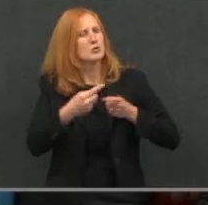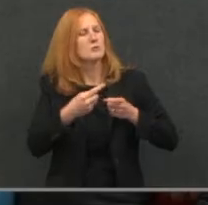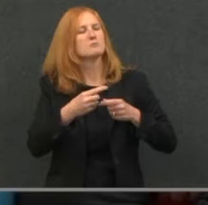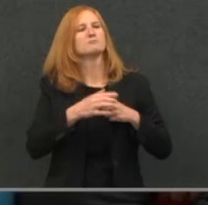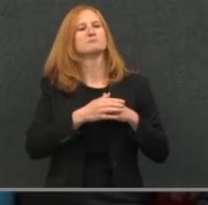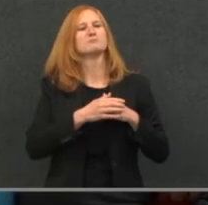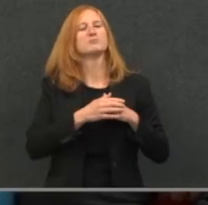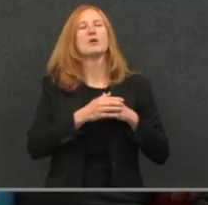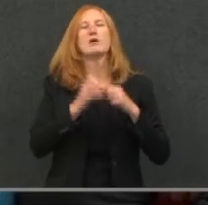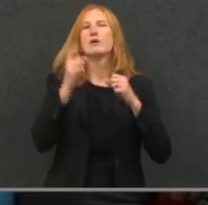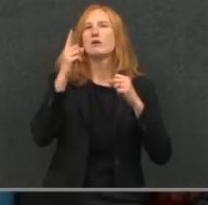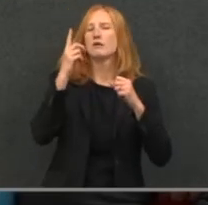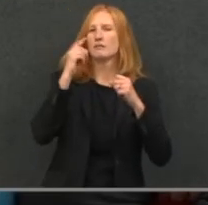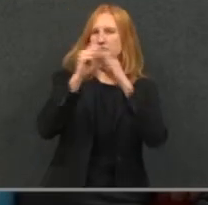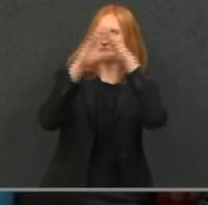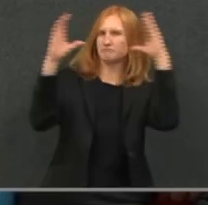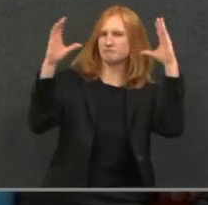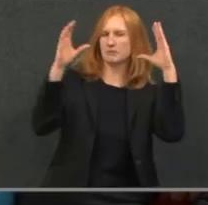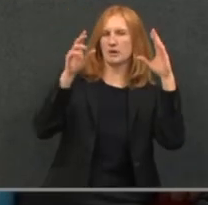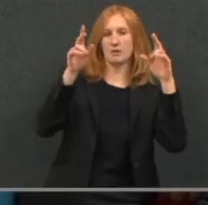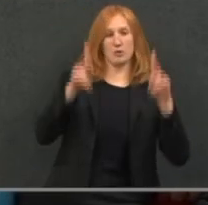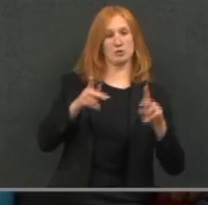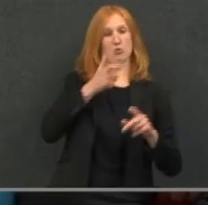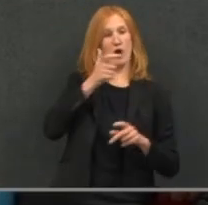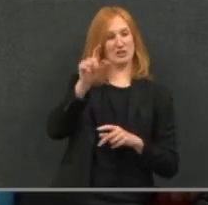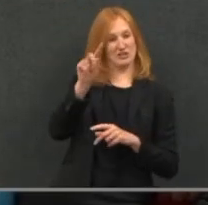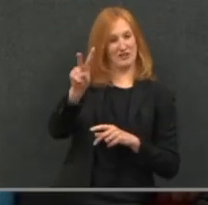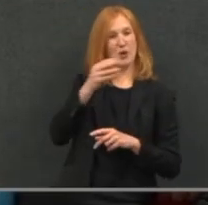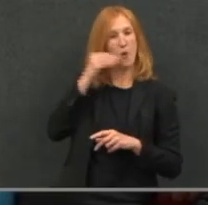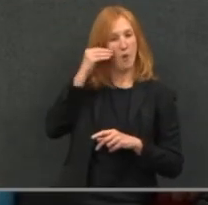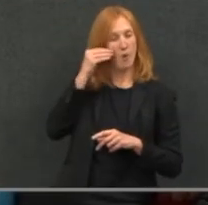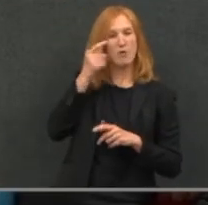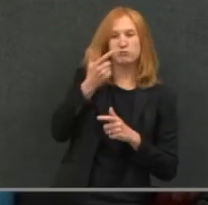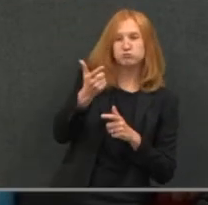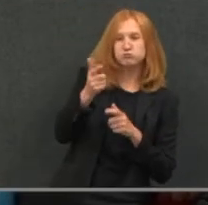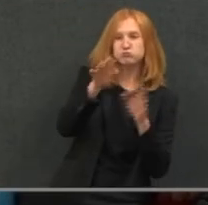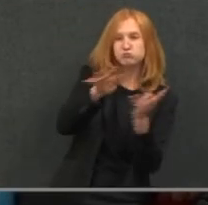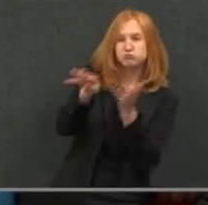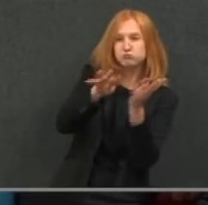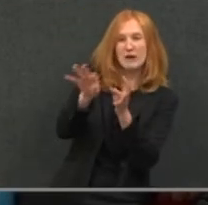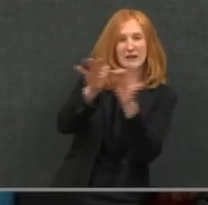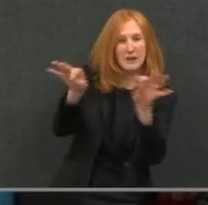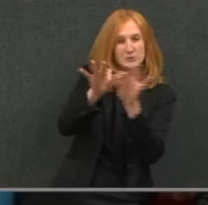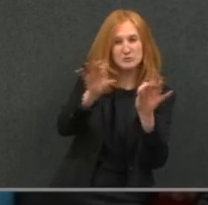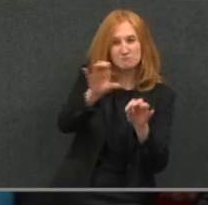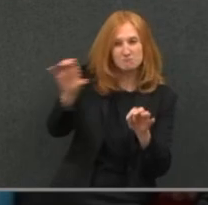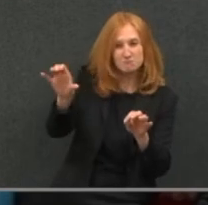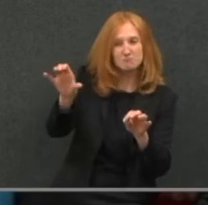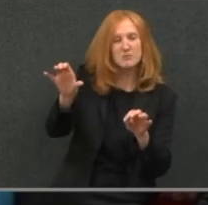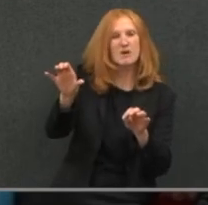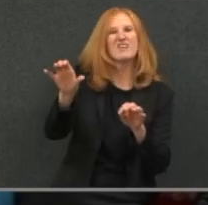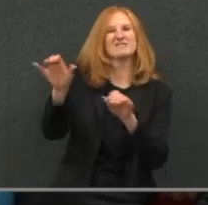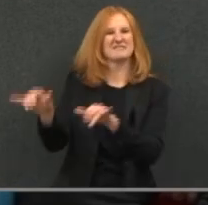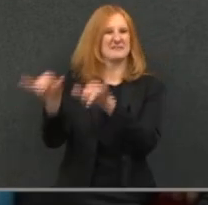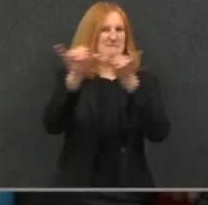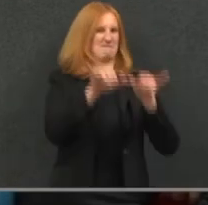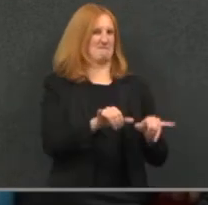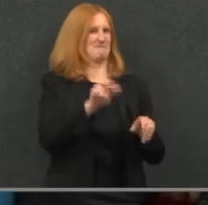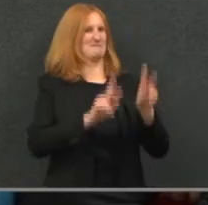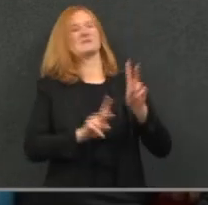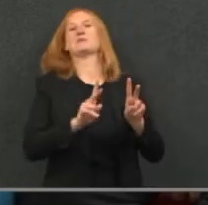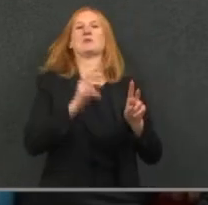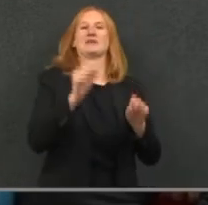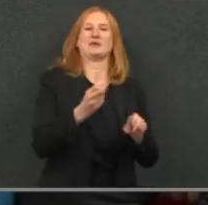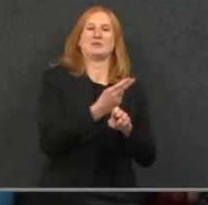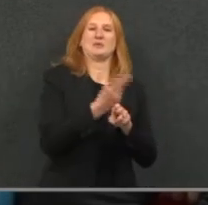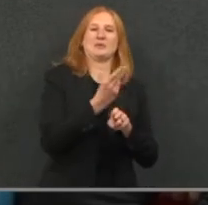think of people that use captions for watching TV, typically the same demographic that would benefit from a captioned